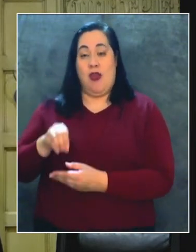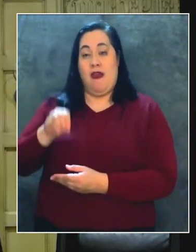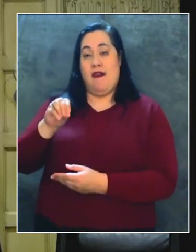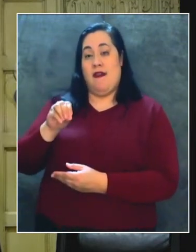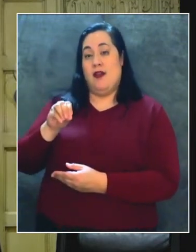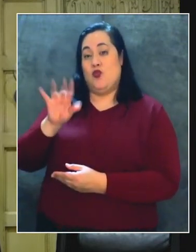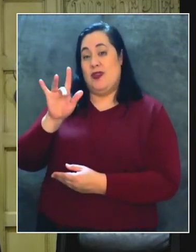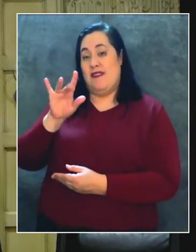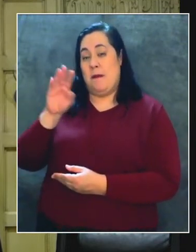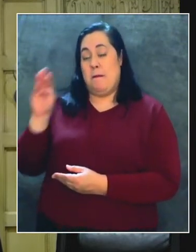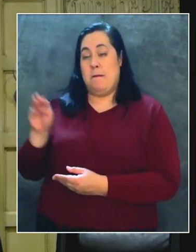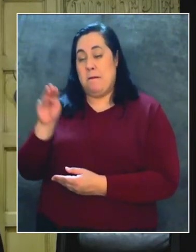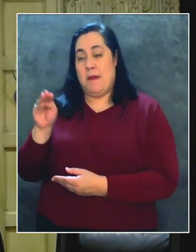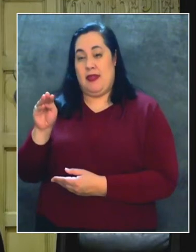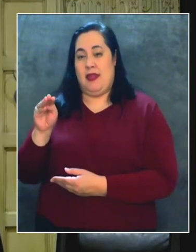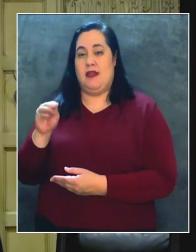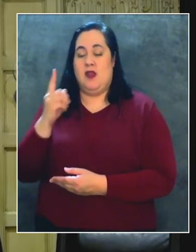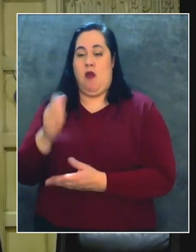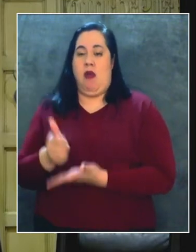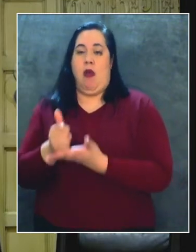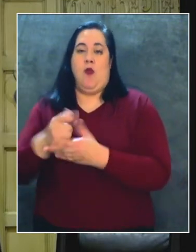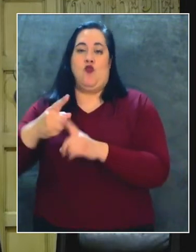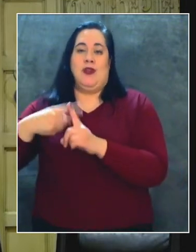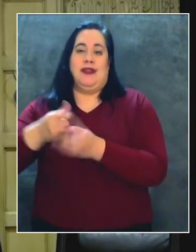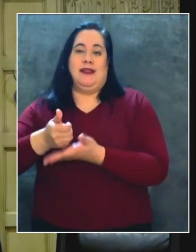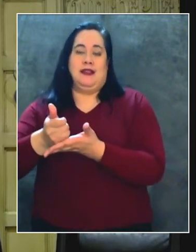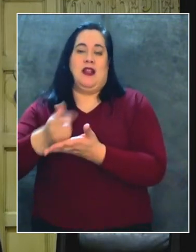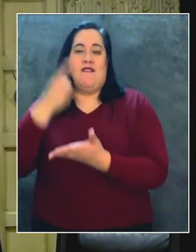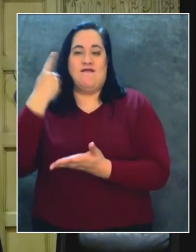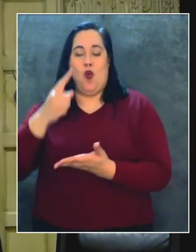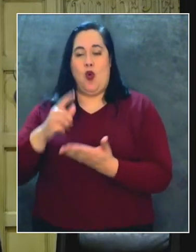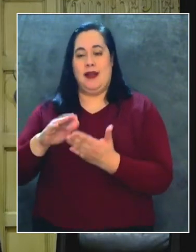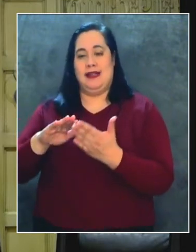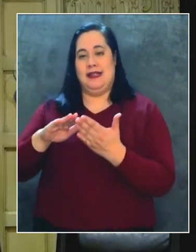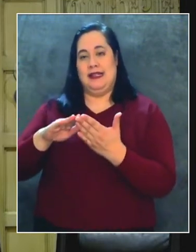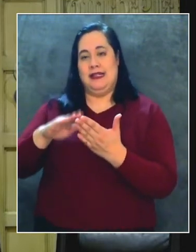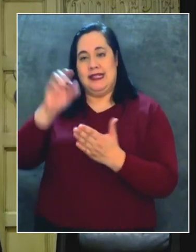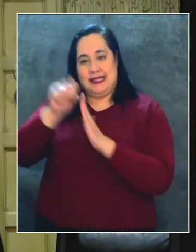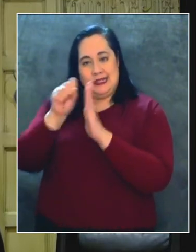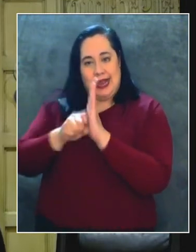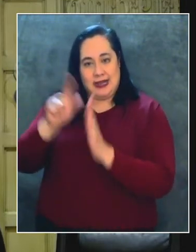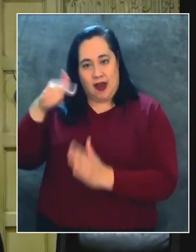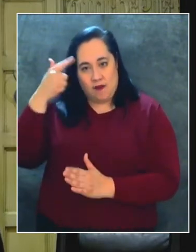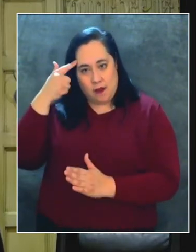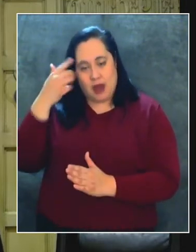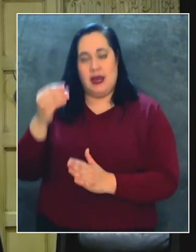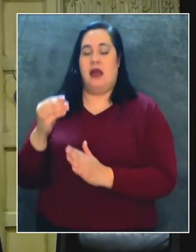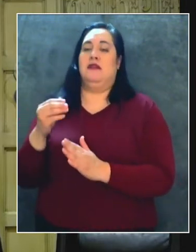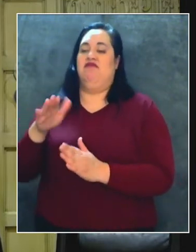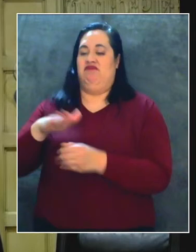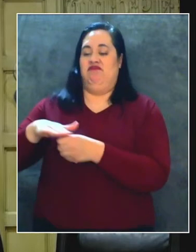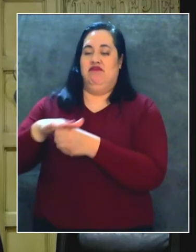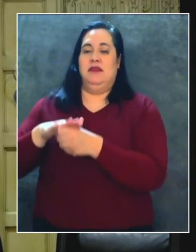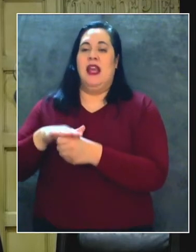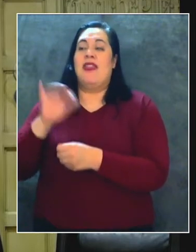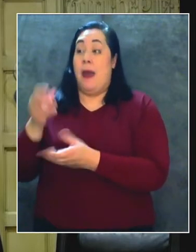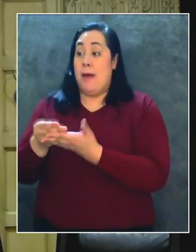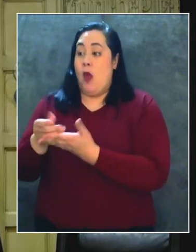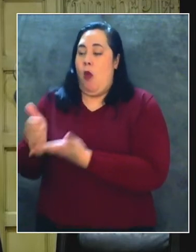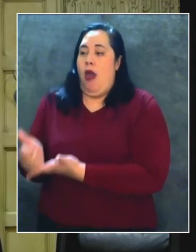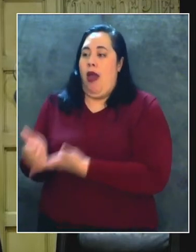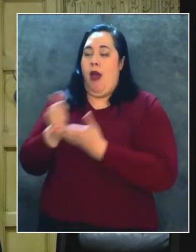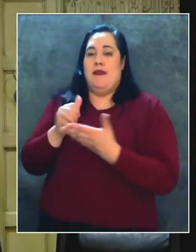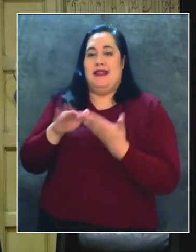dólares en asistencia de renta para los gobiernos estatales y locales, dinero que nos ayudará a mantener a los angelinos